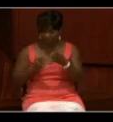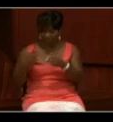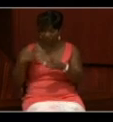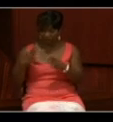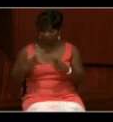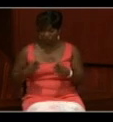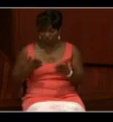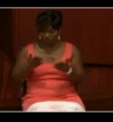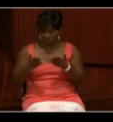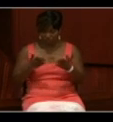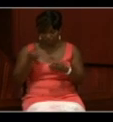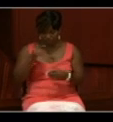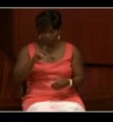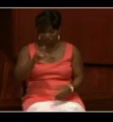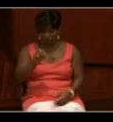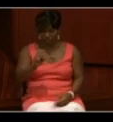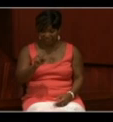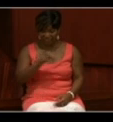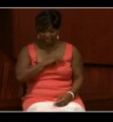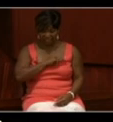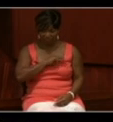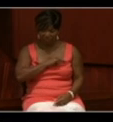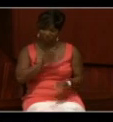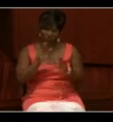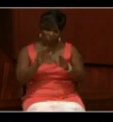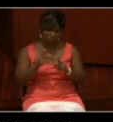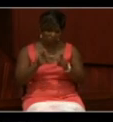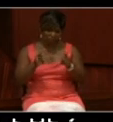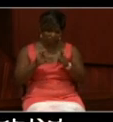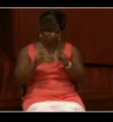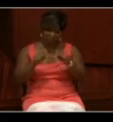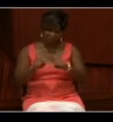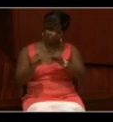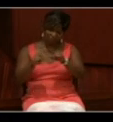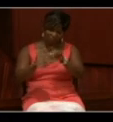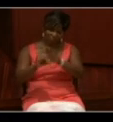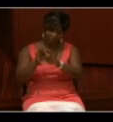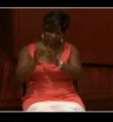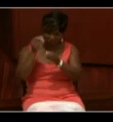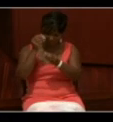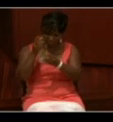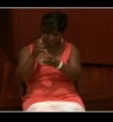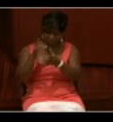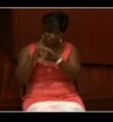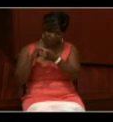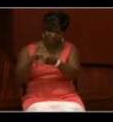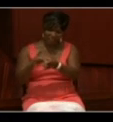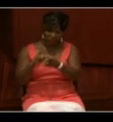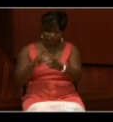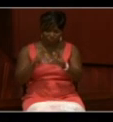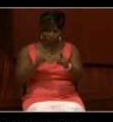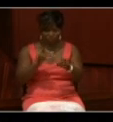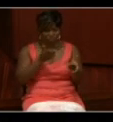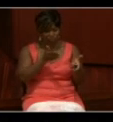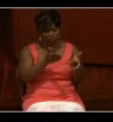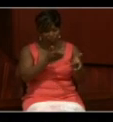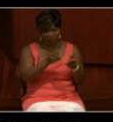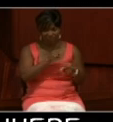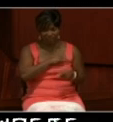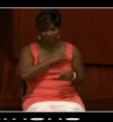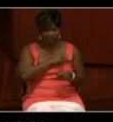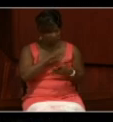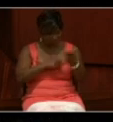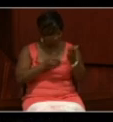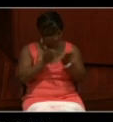.S. Navy. And those are wonderful places where you can go to find information about those who served in the Navy, what ships they served on